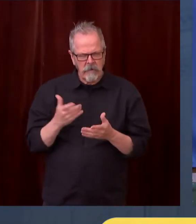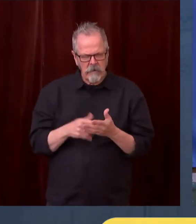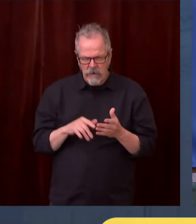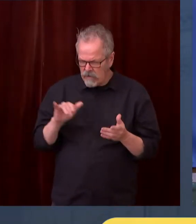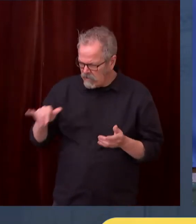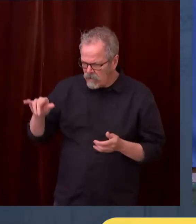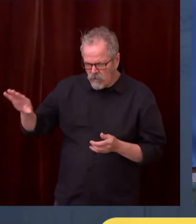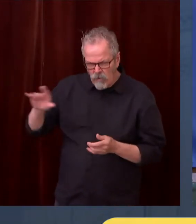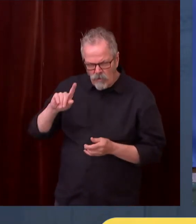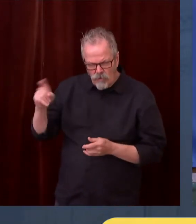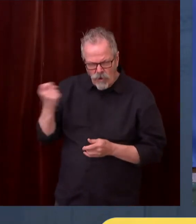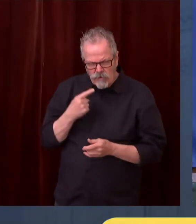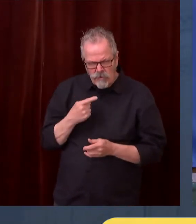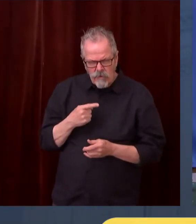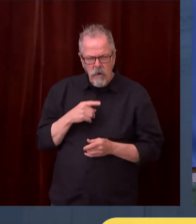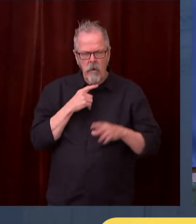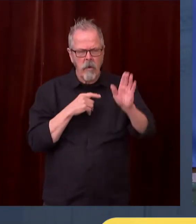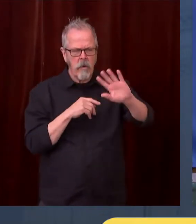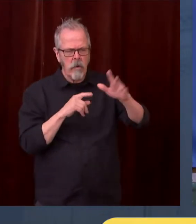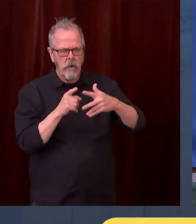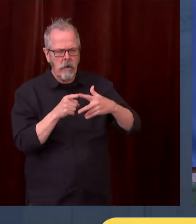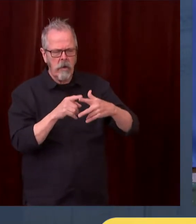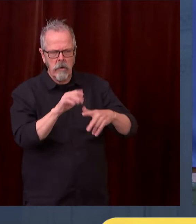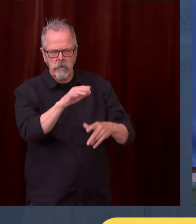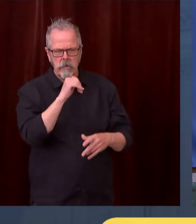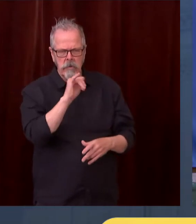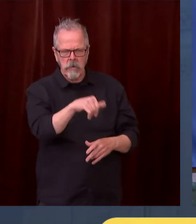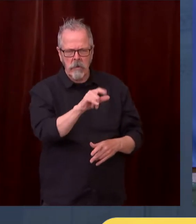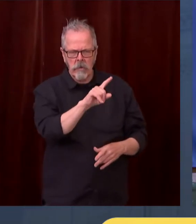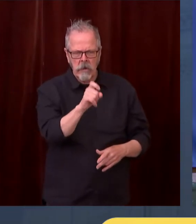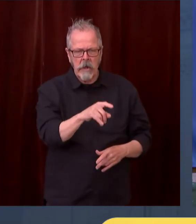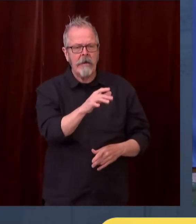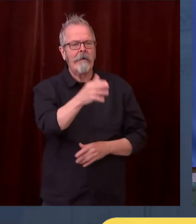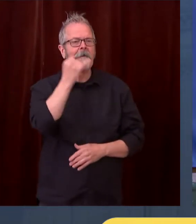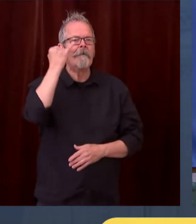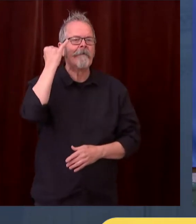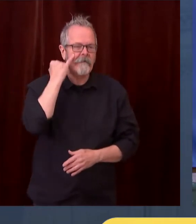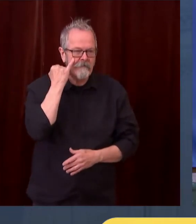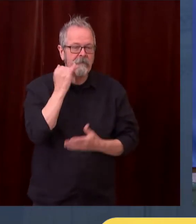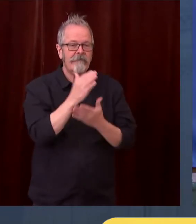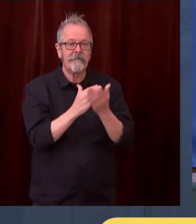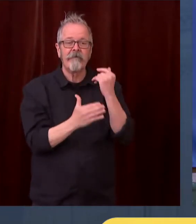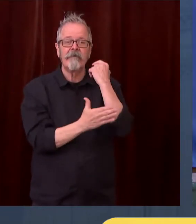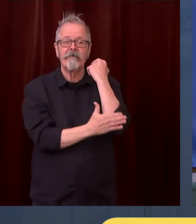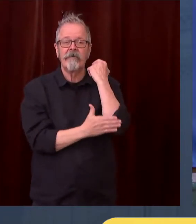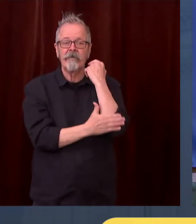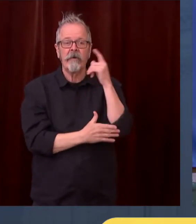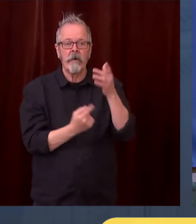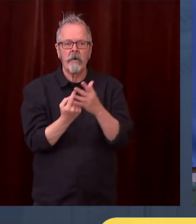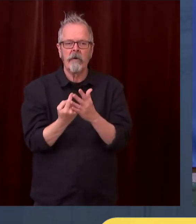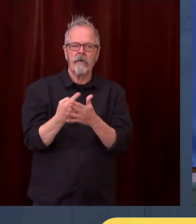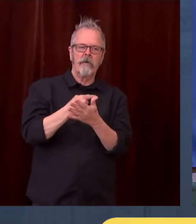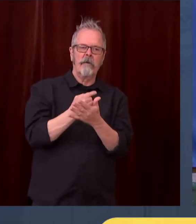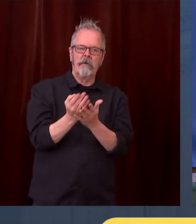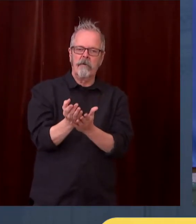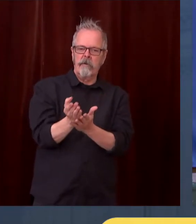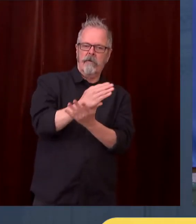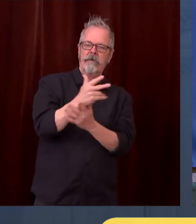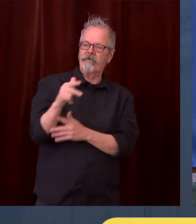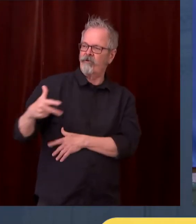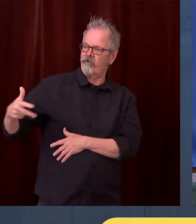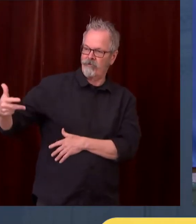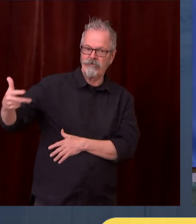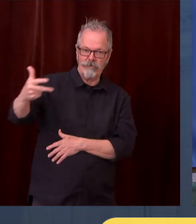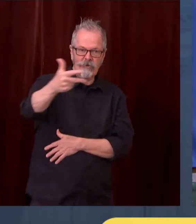No, I was just asking that with these counties that are potentially facing rollbacks, there might be some frustration from people in those counties